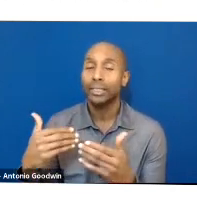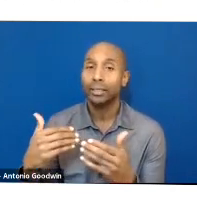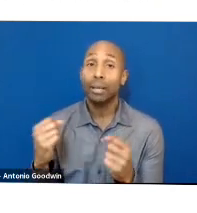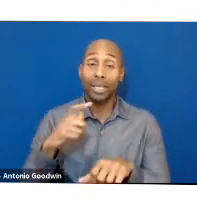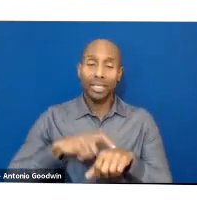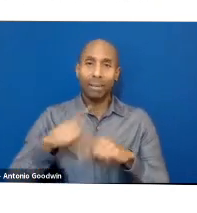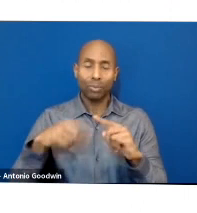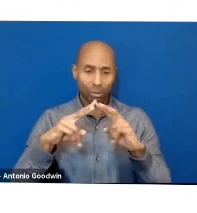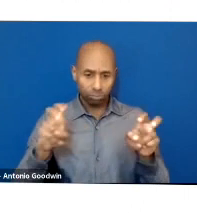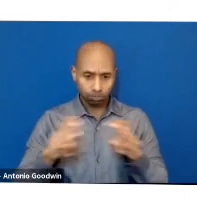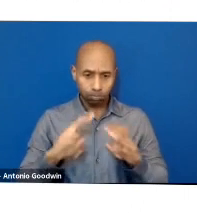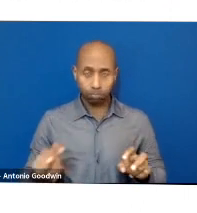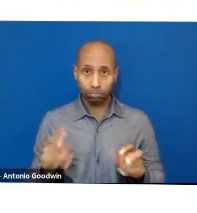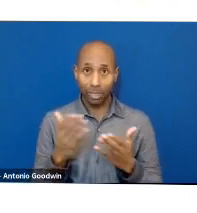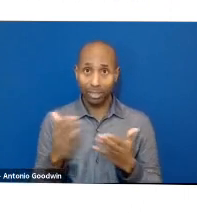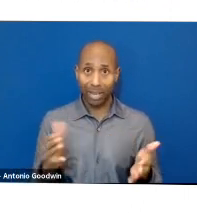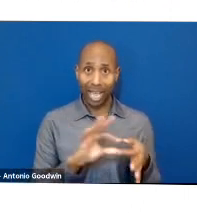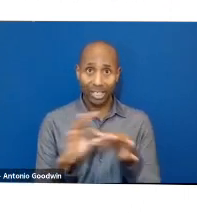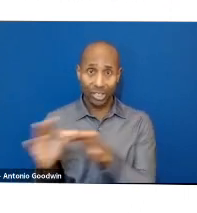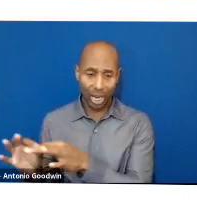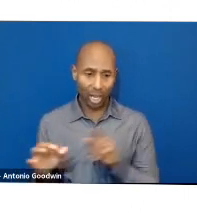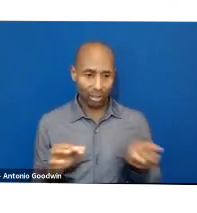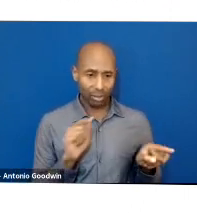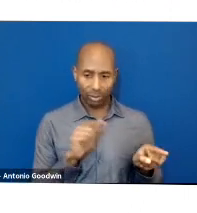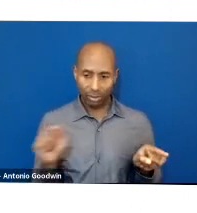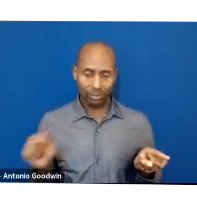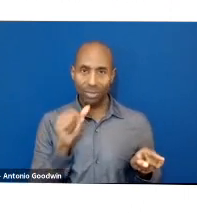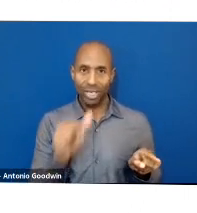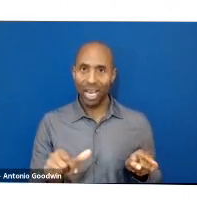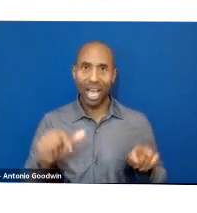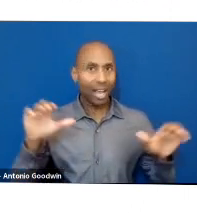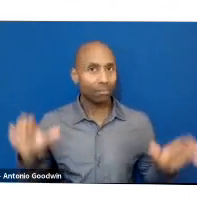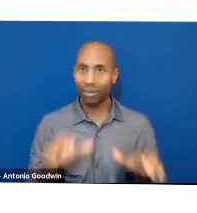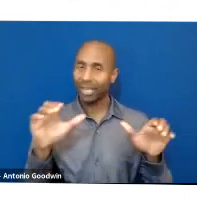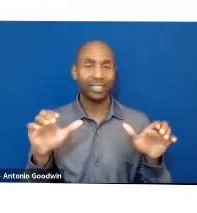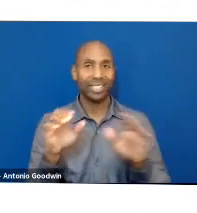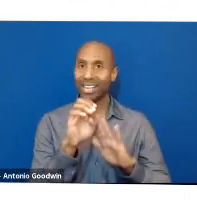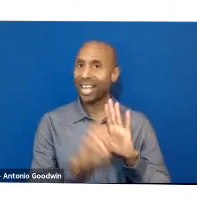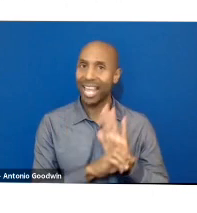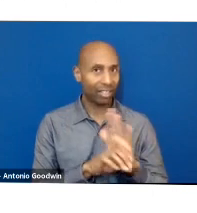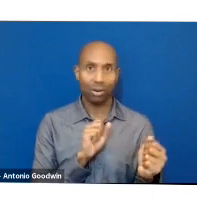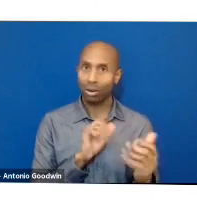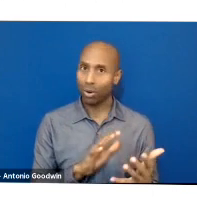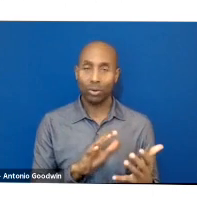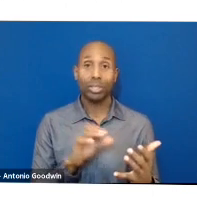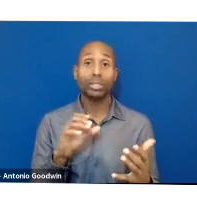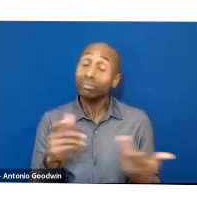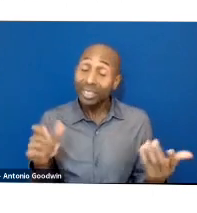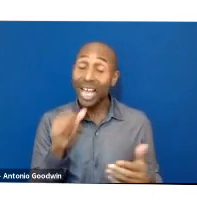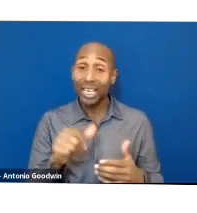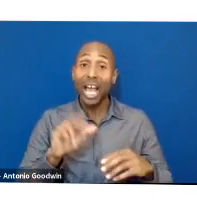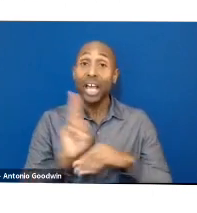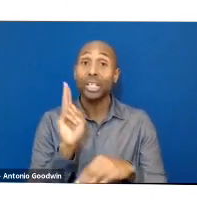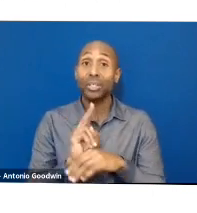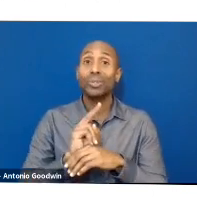that the suppliers that we're using are not practicing ethical or climate beneficial practices in their